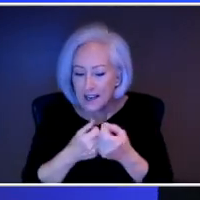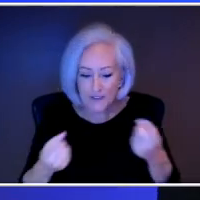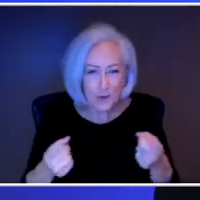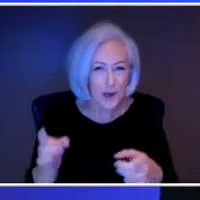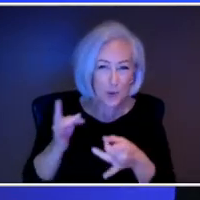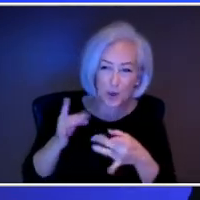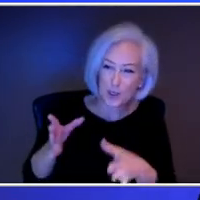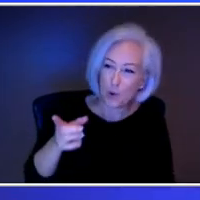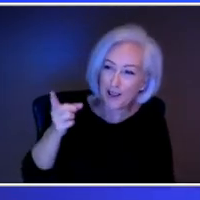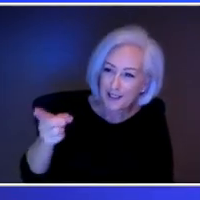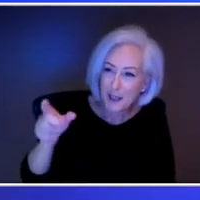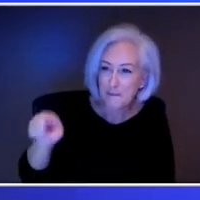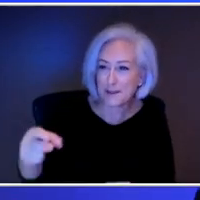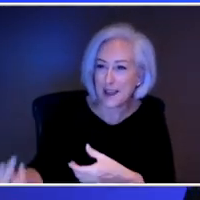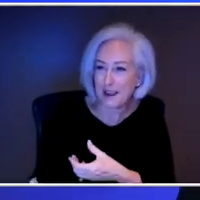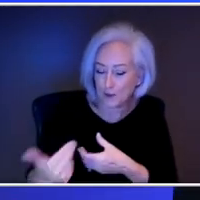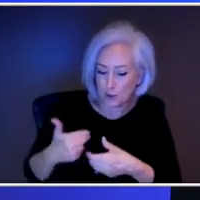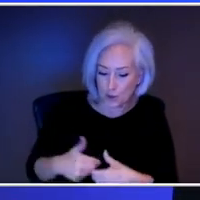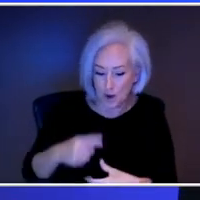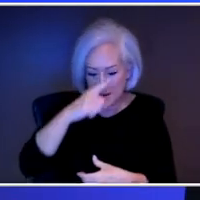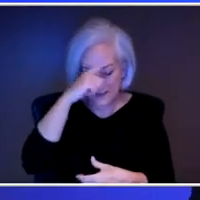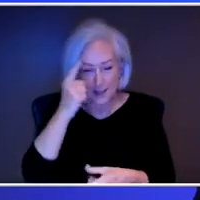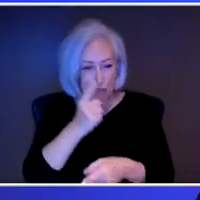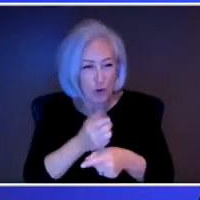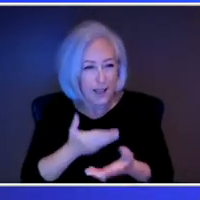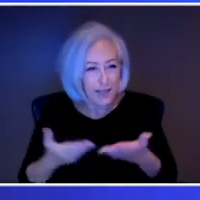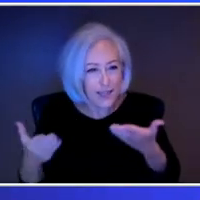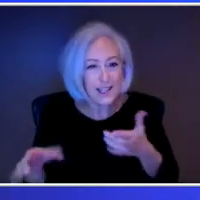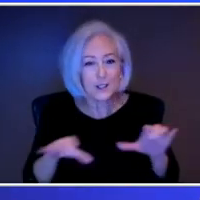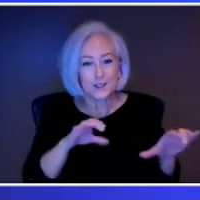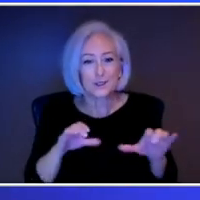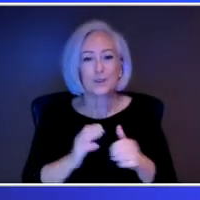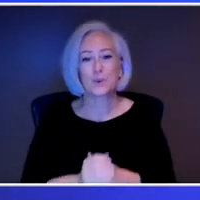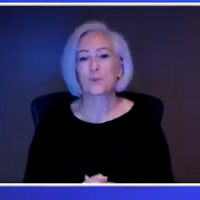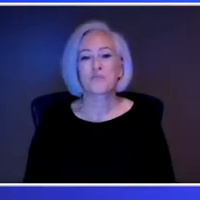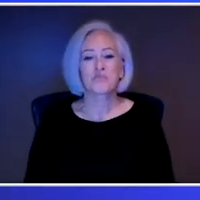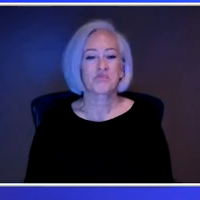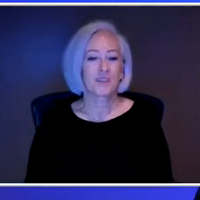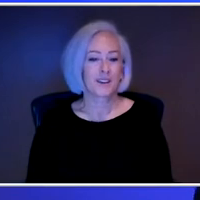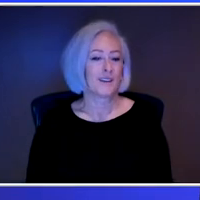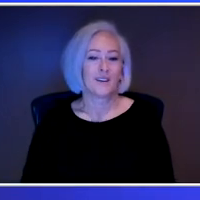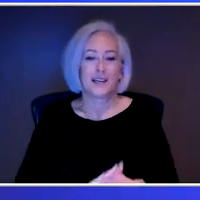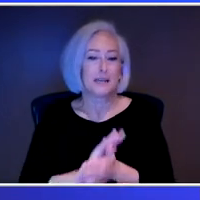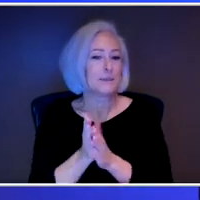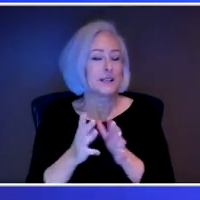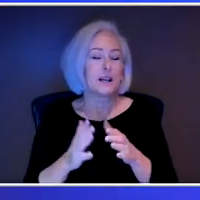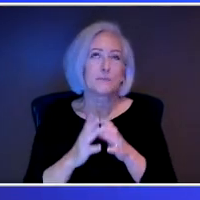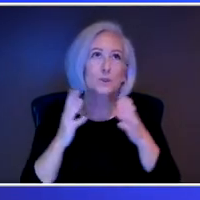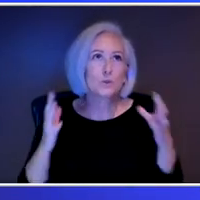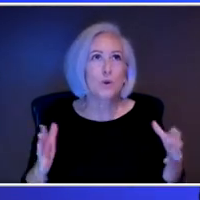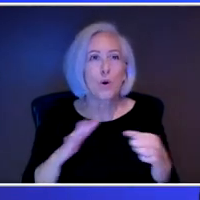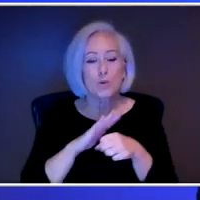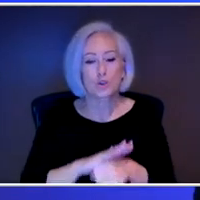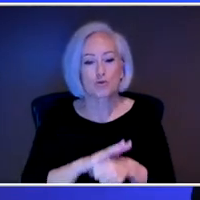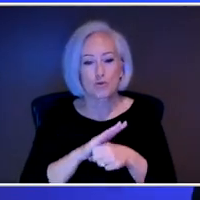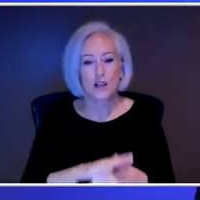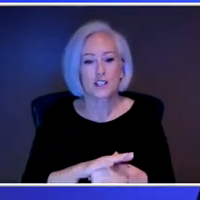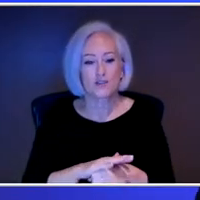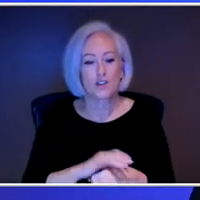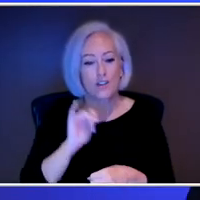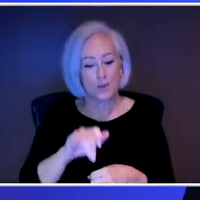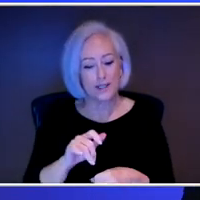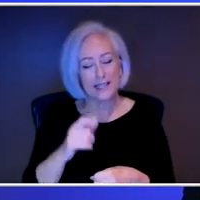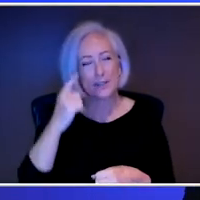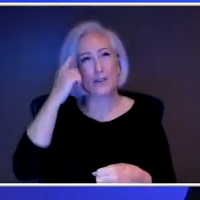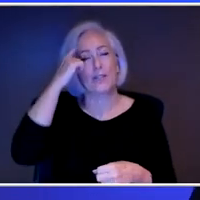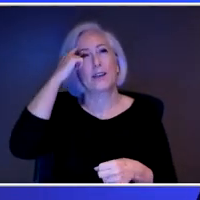We have to do it because it's what's right to do, you It's the right thing. And it's just, it becomes so stressful that that's something important to look at is that a